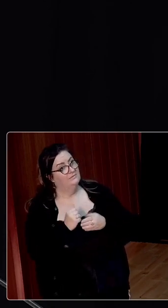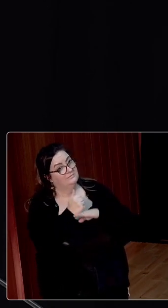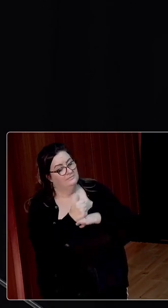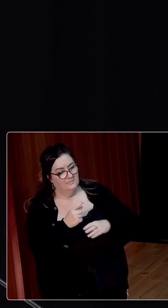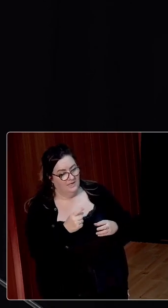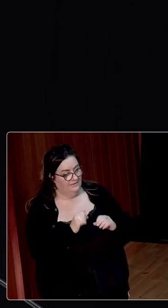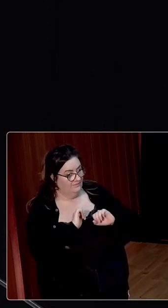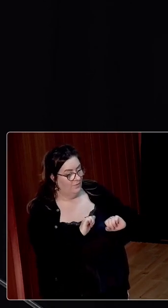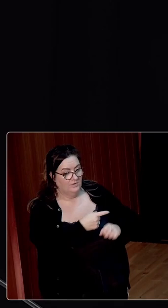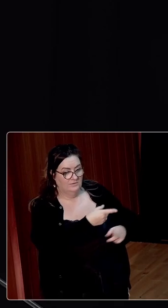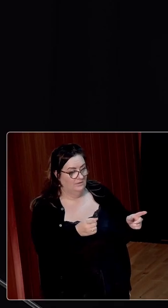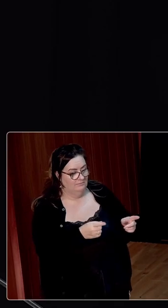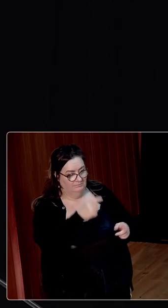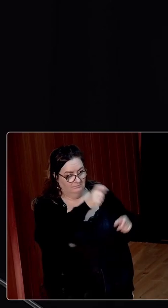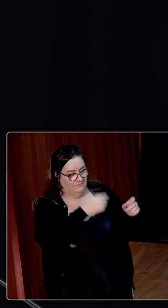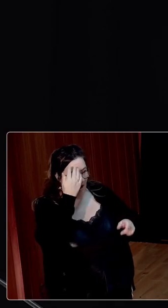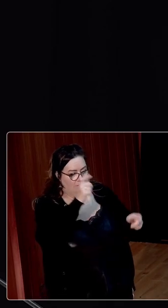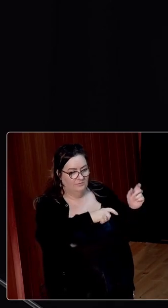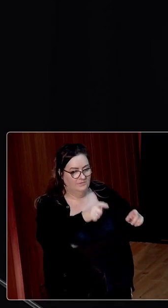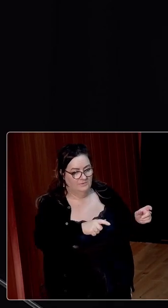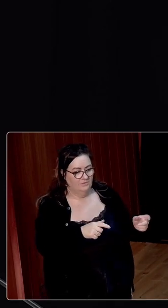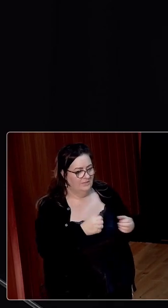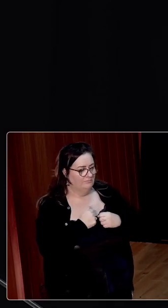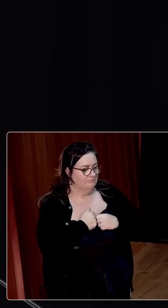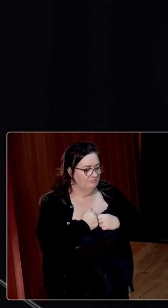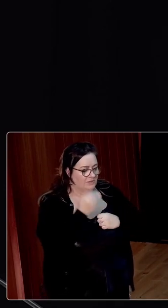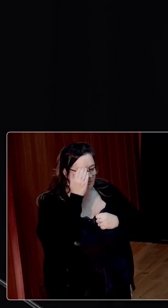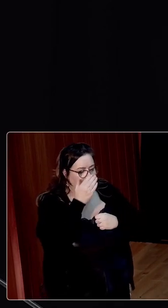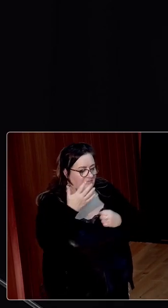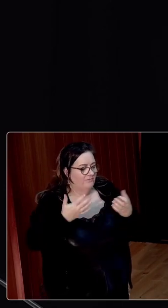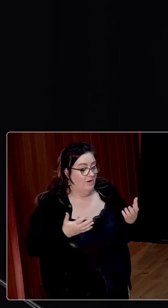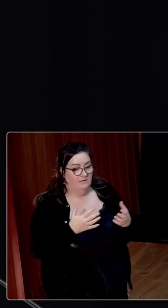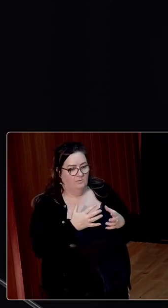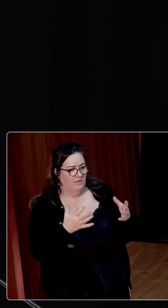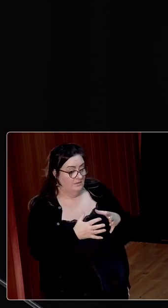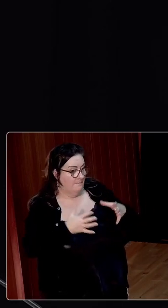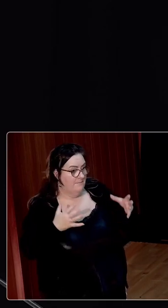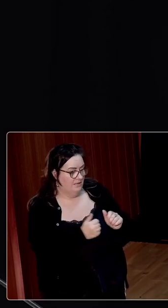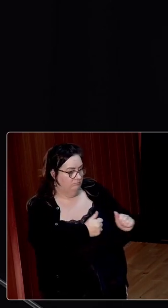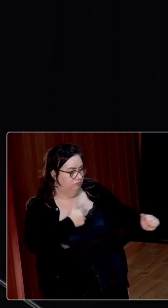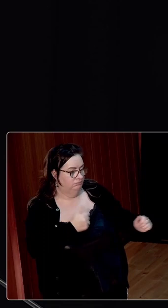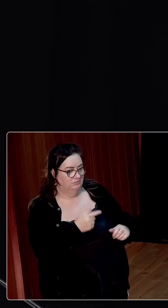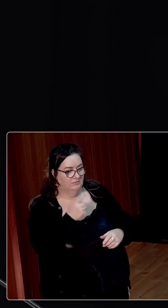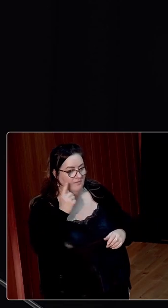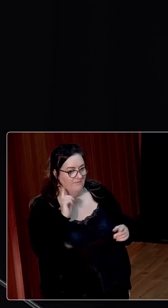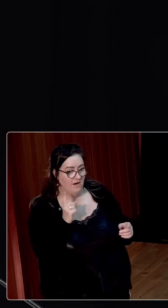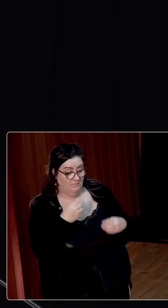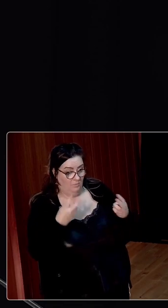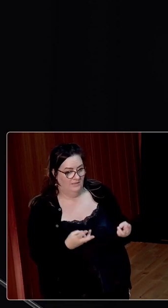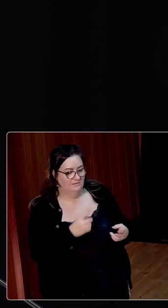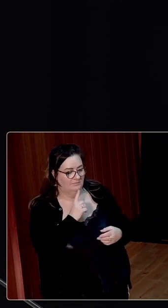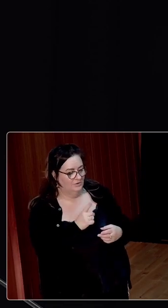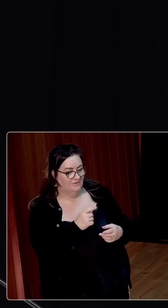on an unwilling Irish public. The cherished dream of many was to obtain the biggest farm possible. But the first